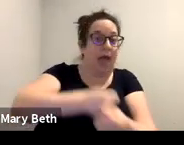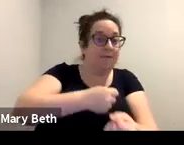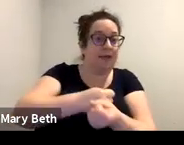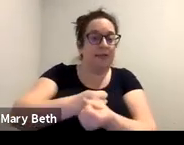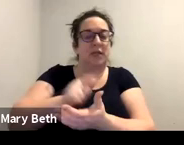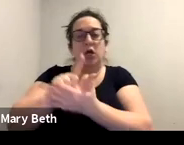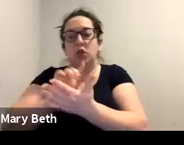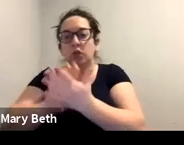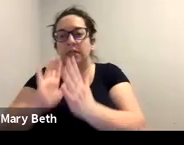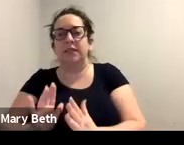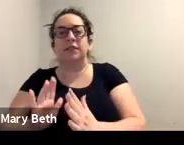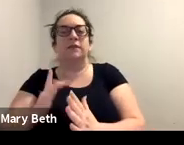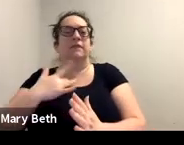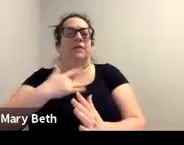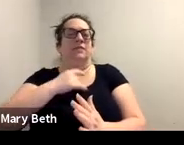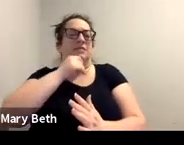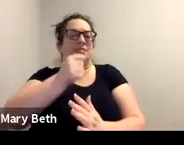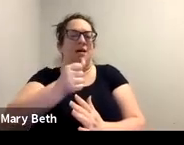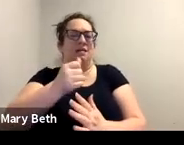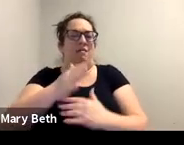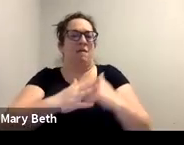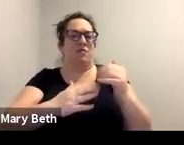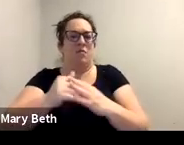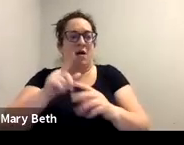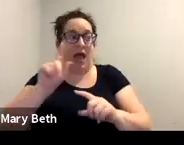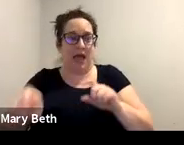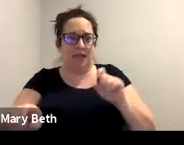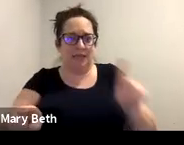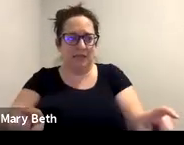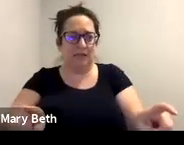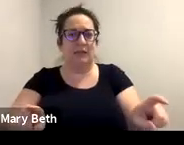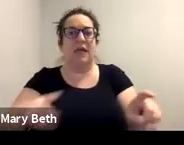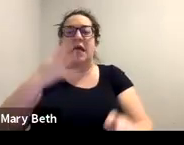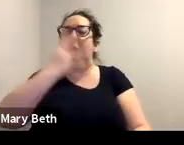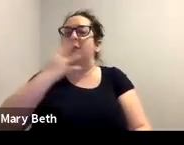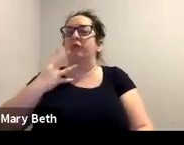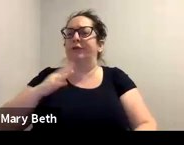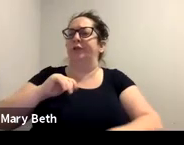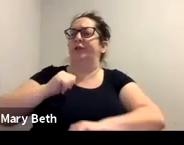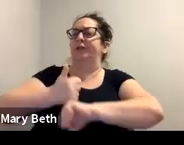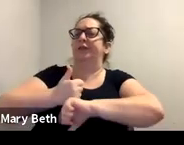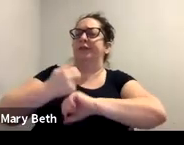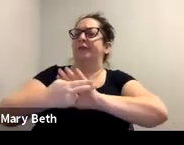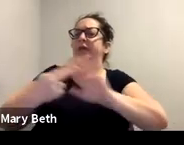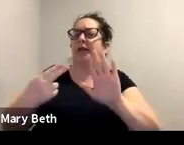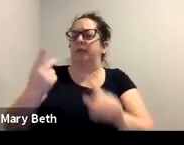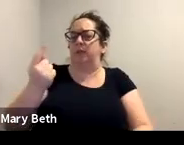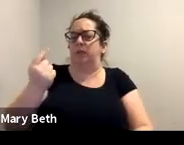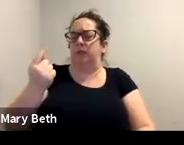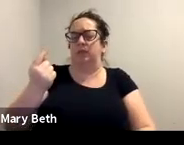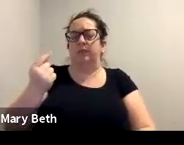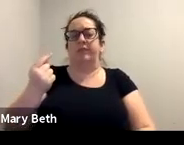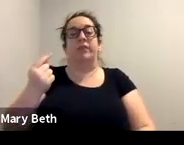asking about immigration status. Um, one thing it's important to do is pay attention to